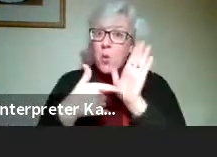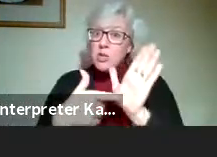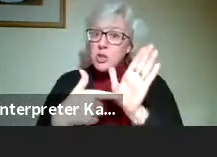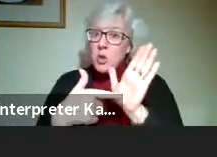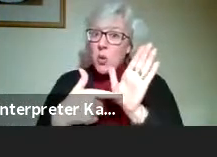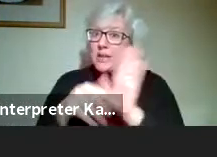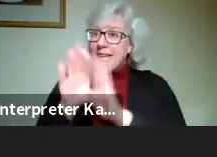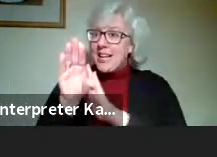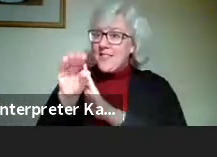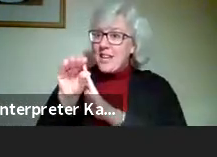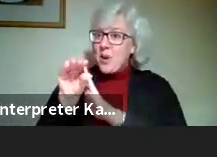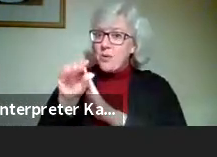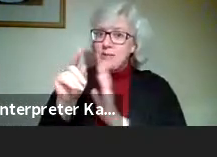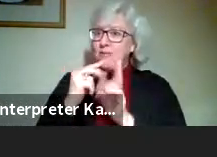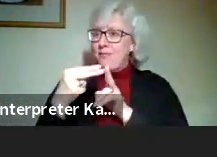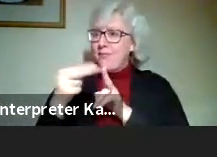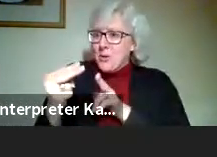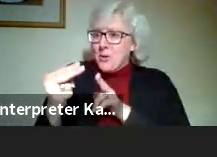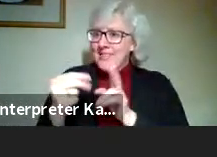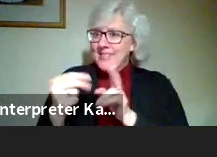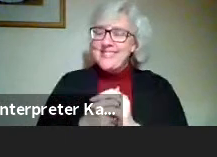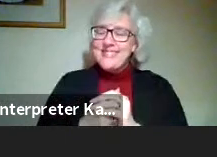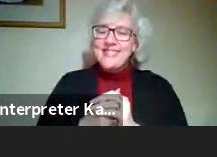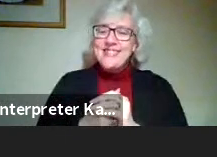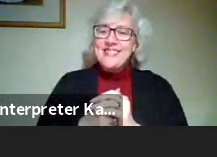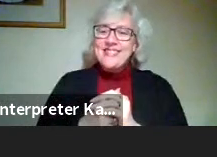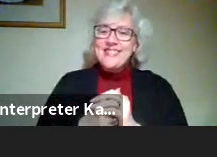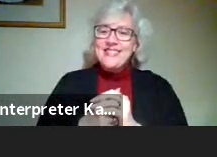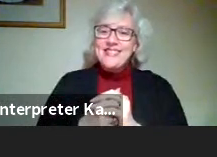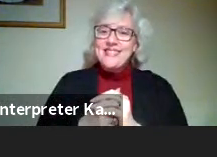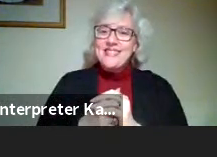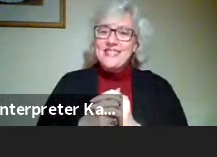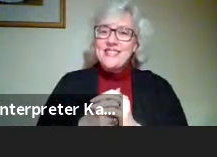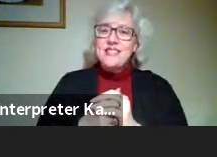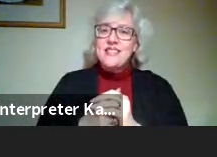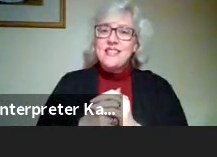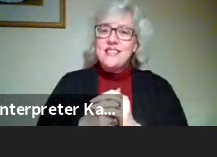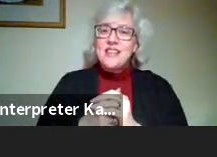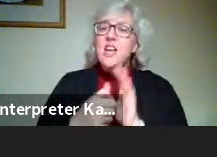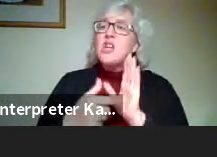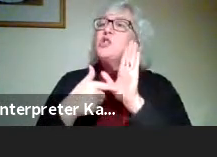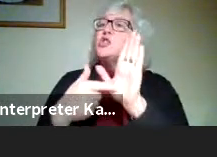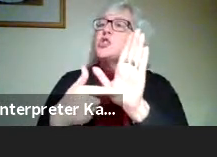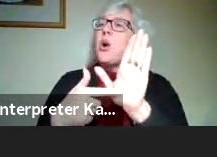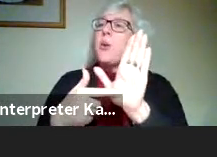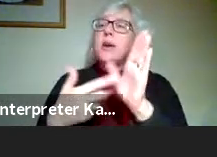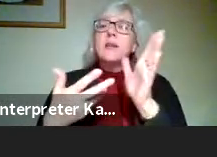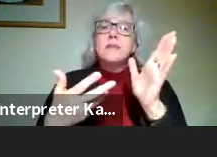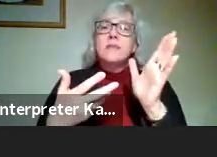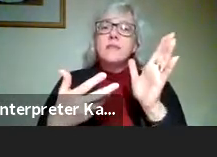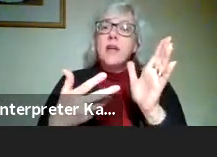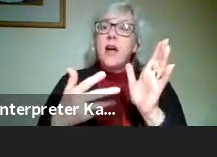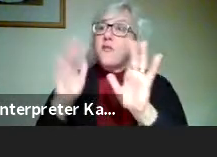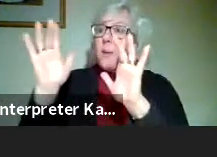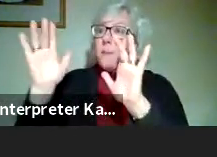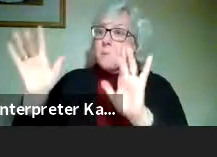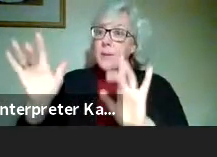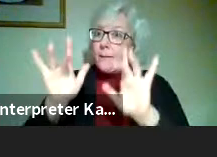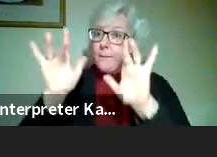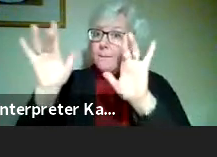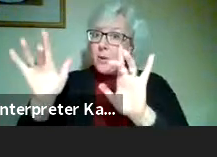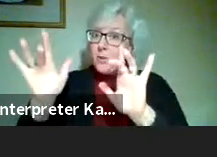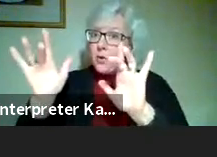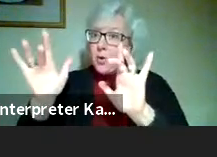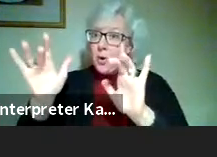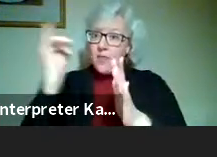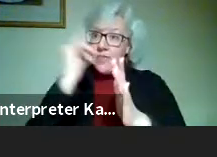little video, which is extremely short. And it's it is showing us from computer. The